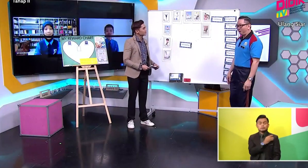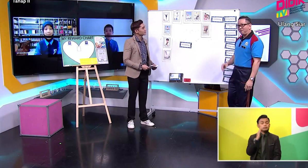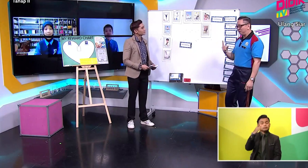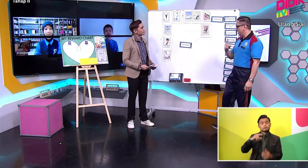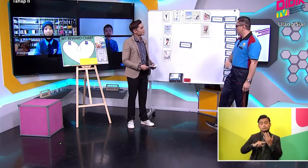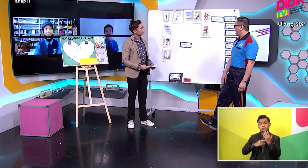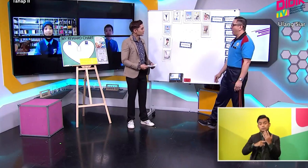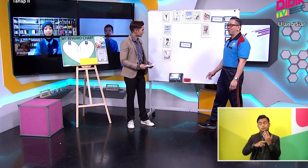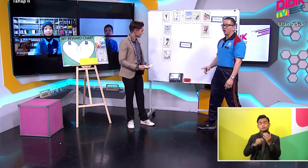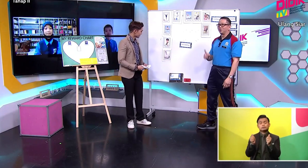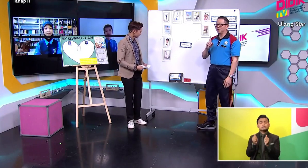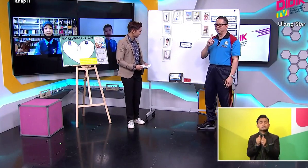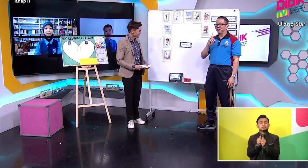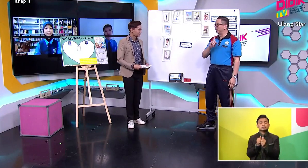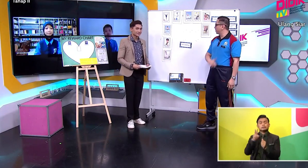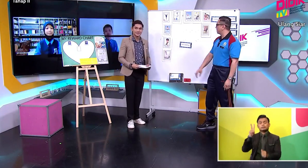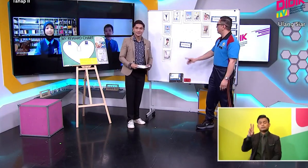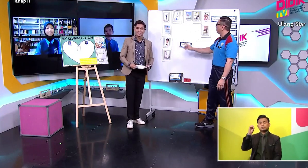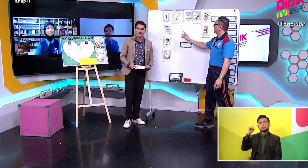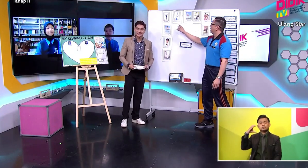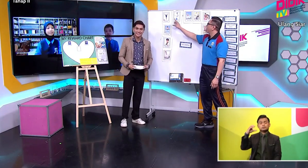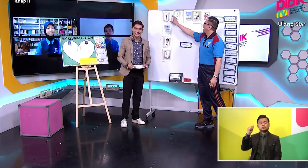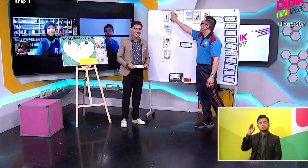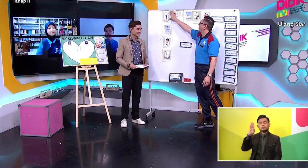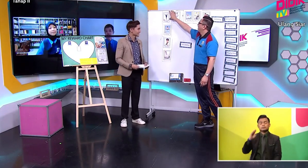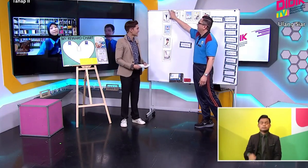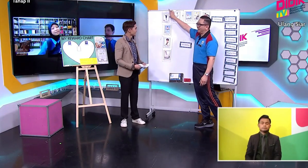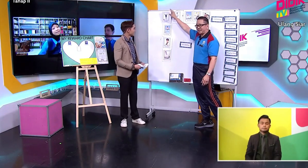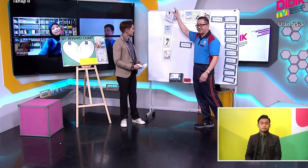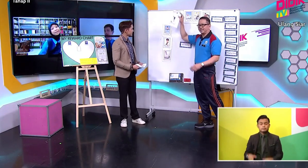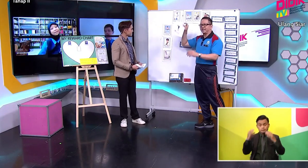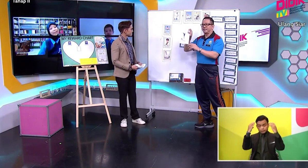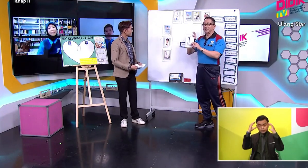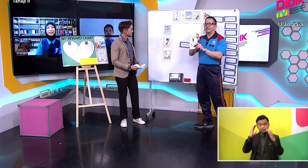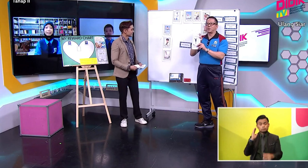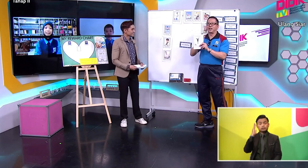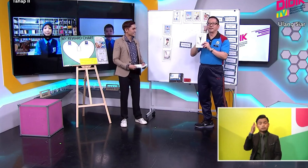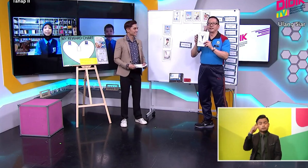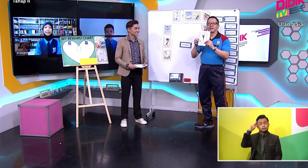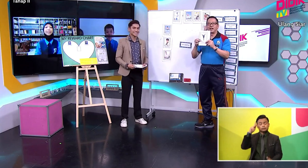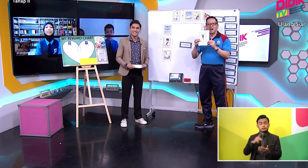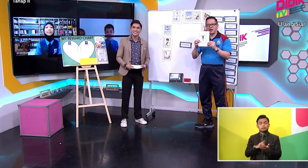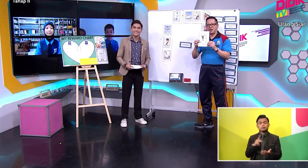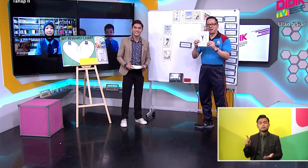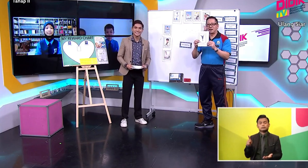Okay, first, I'm going to introduce, yes, this one,